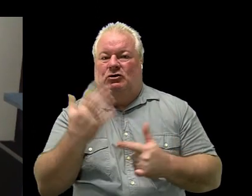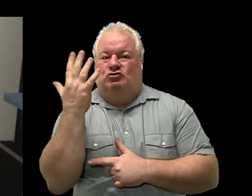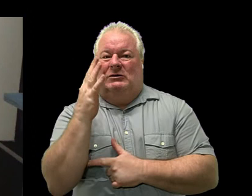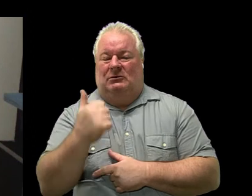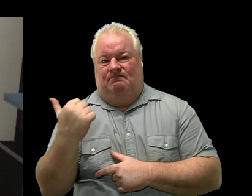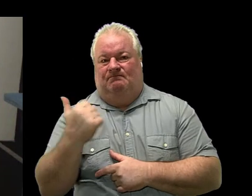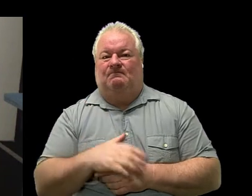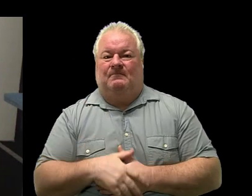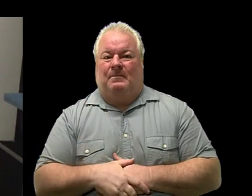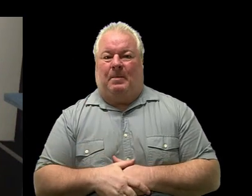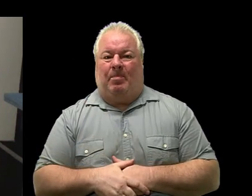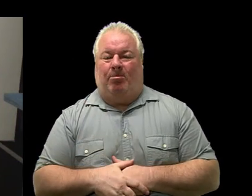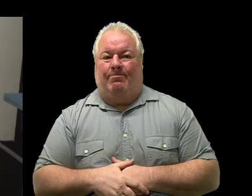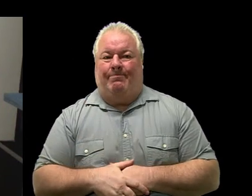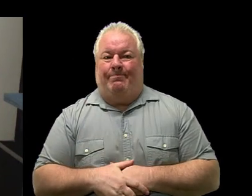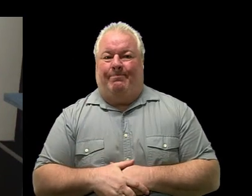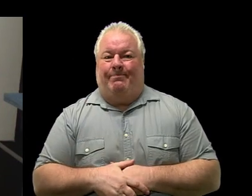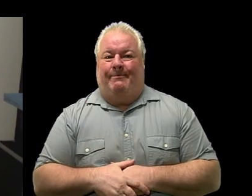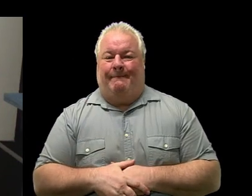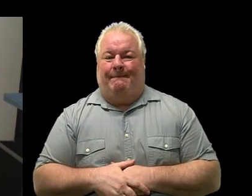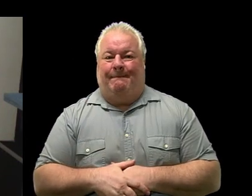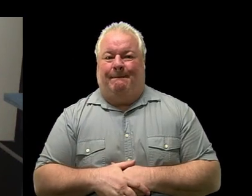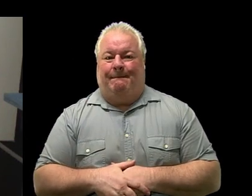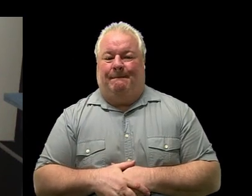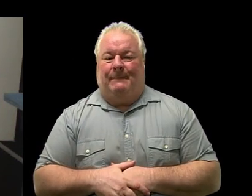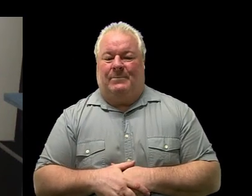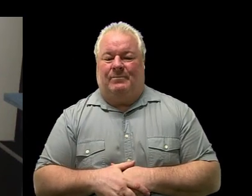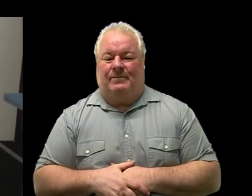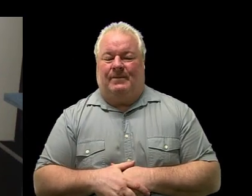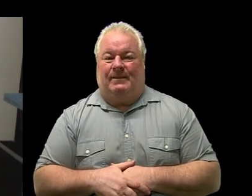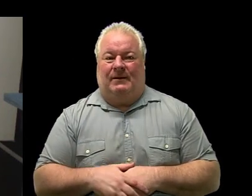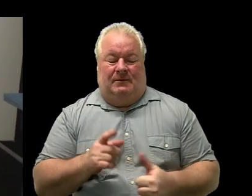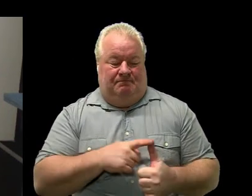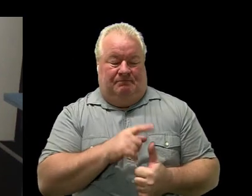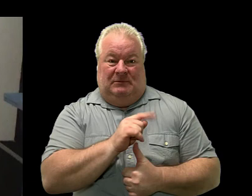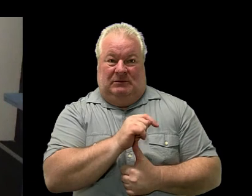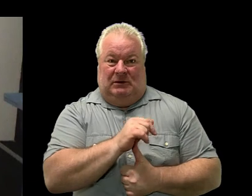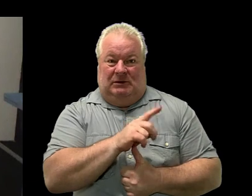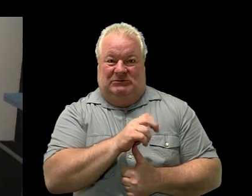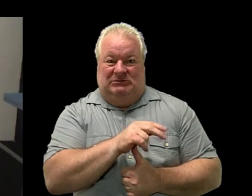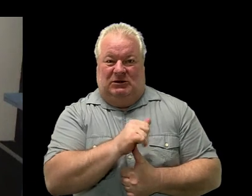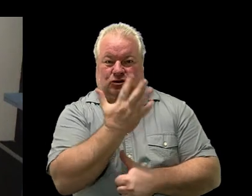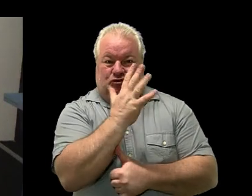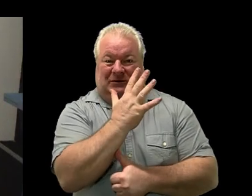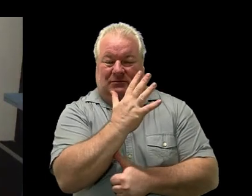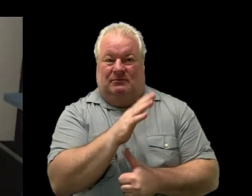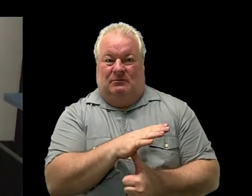tree and smile so tadasana tree pose